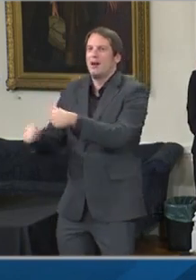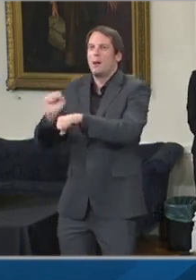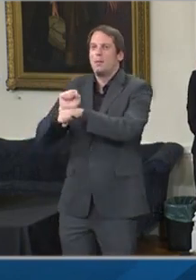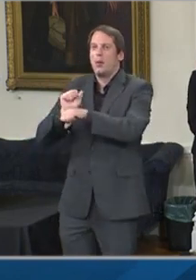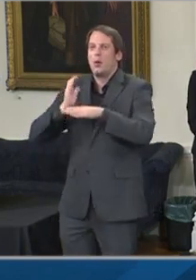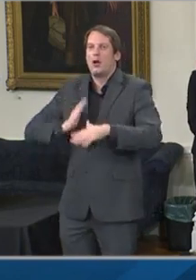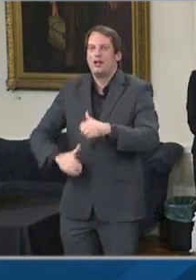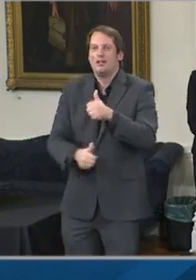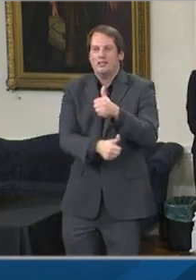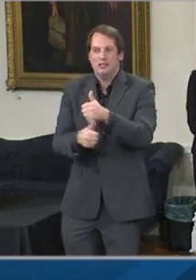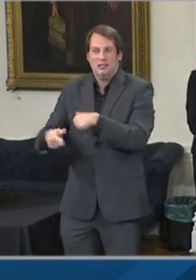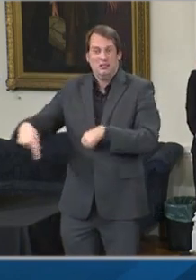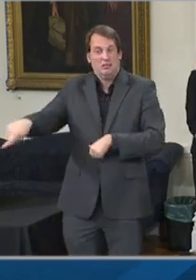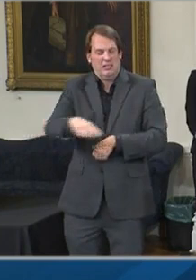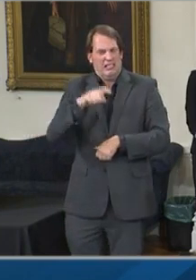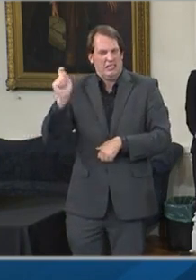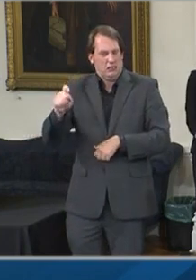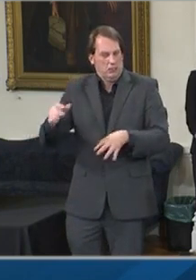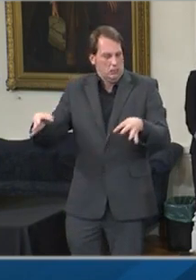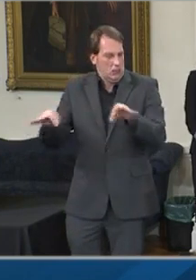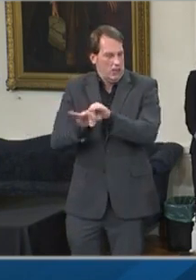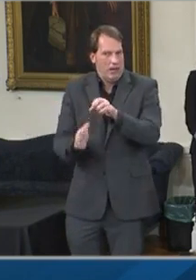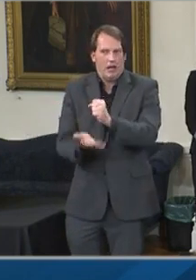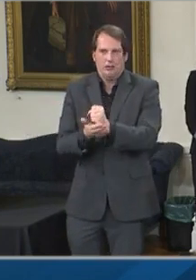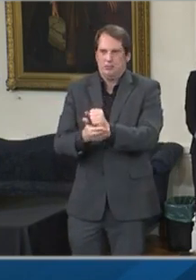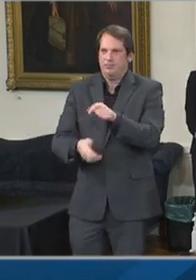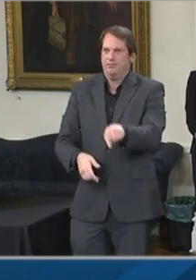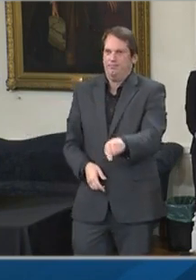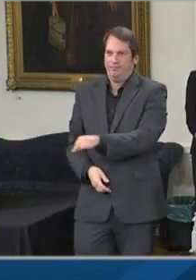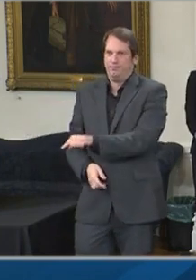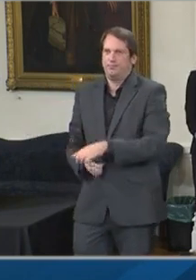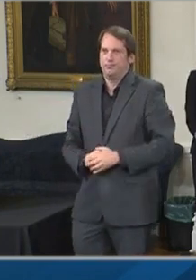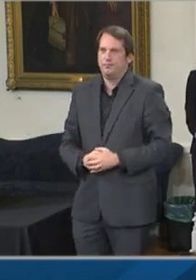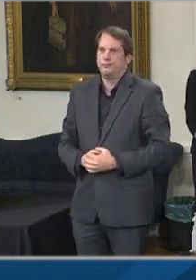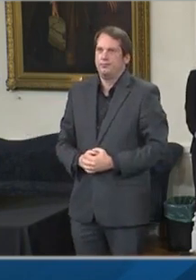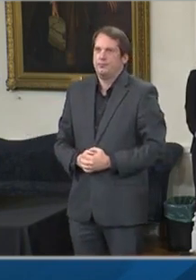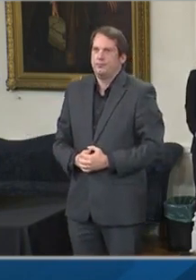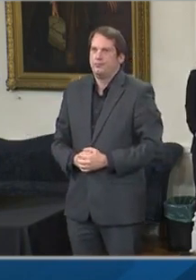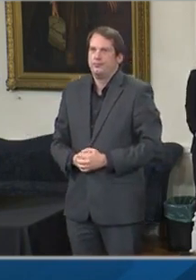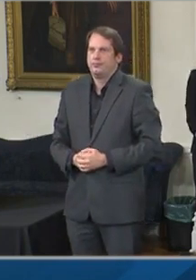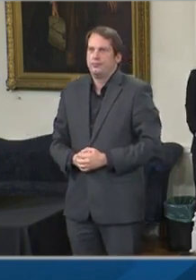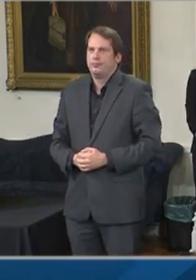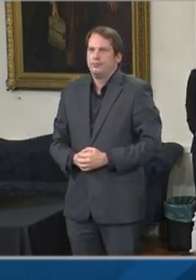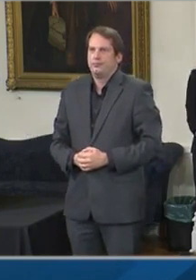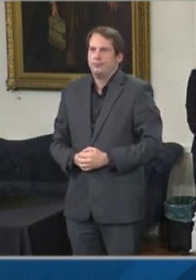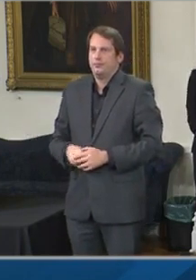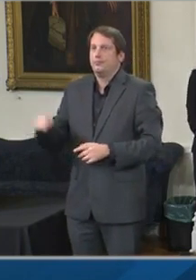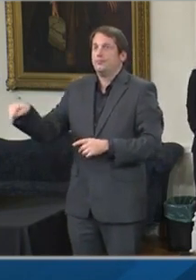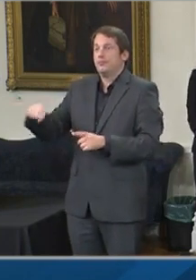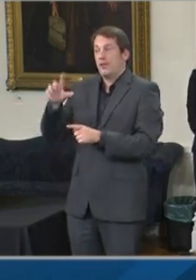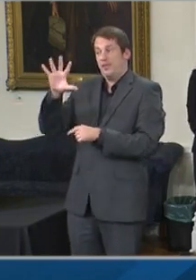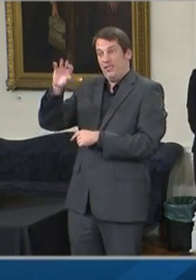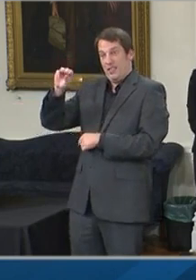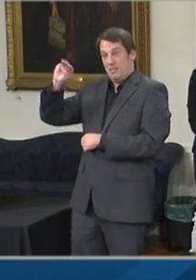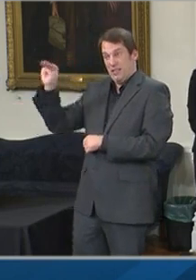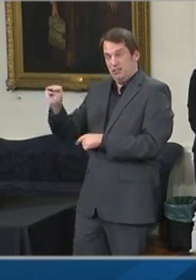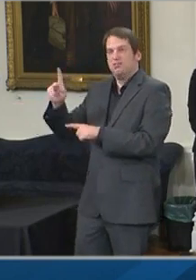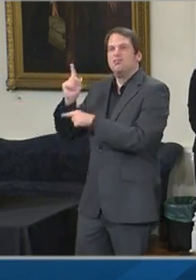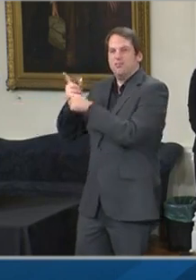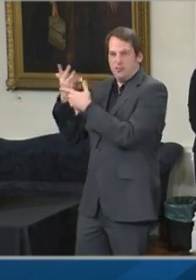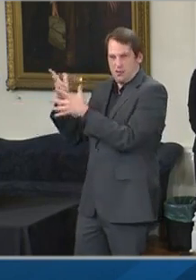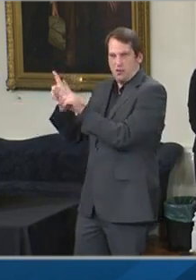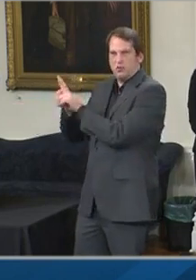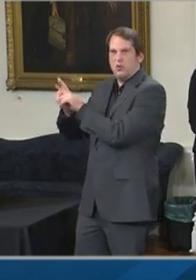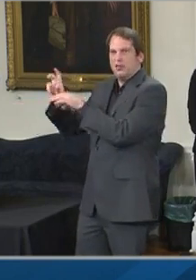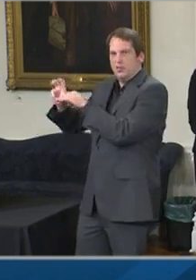This economic recovery investment will include an additional $50 million for the Maryland Small